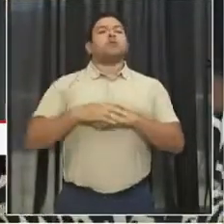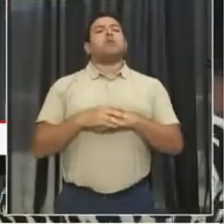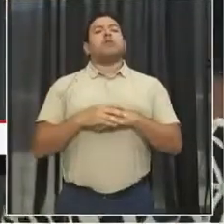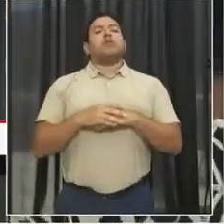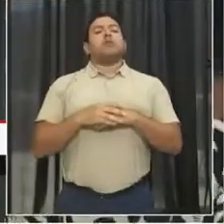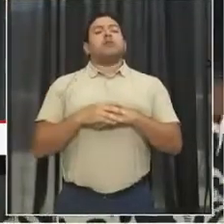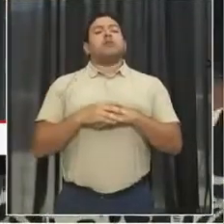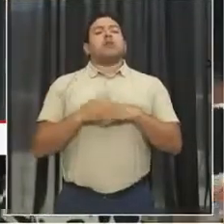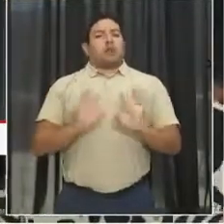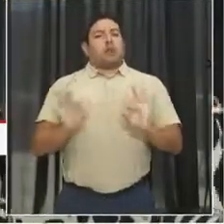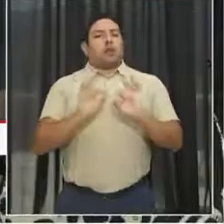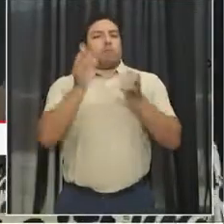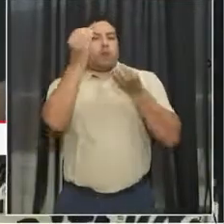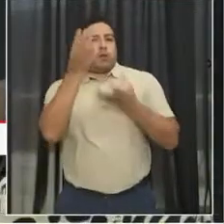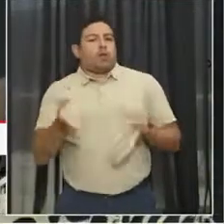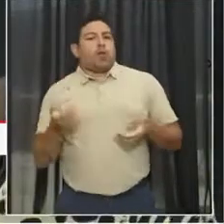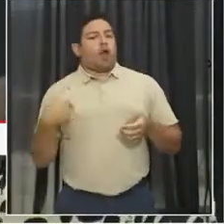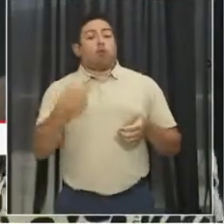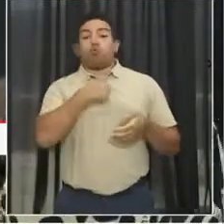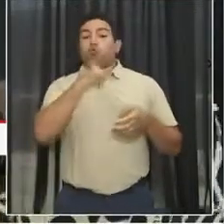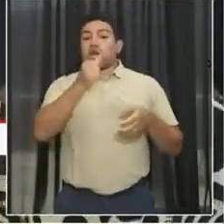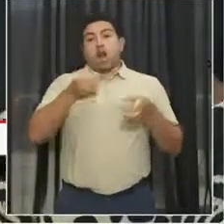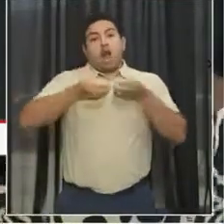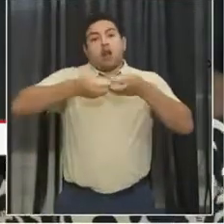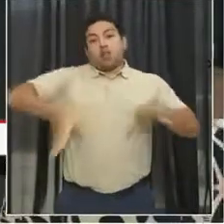not going to lose our chocolate city.